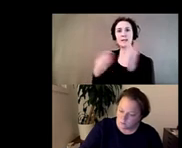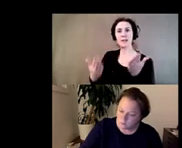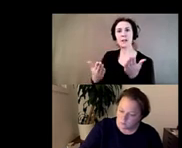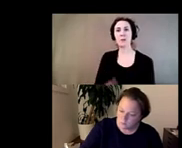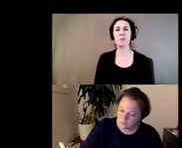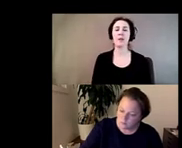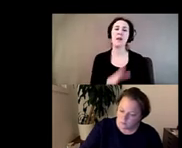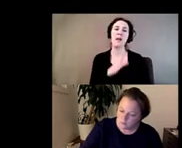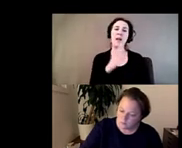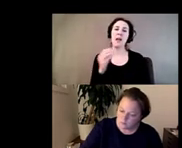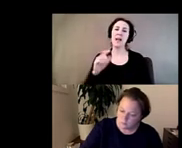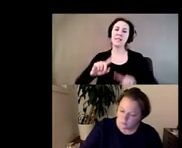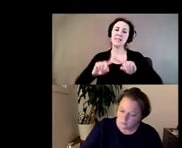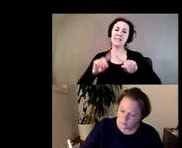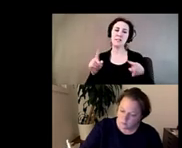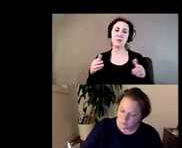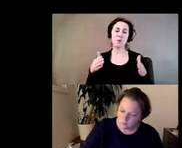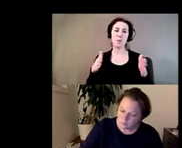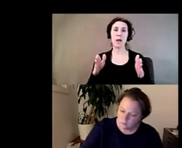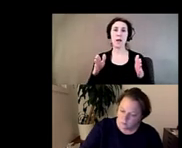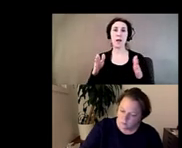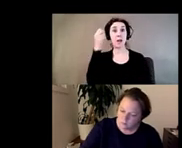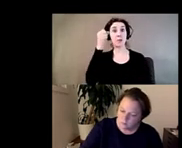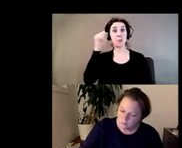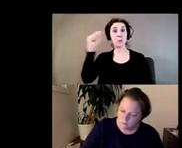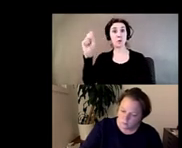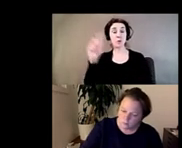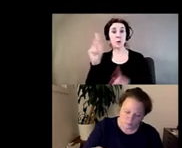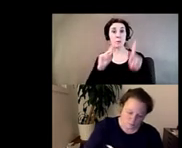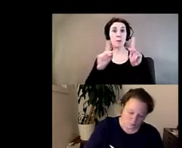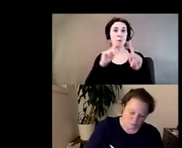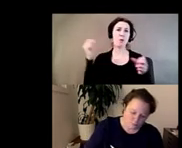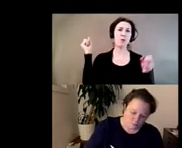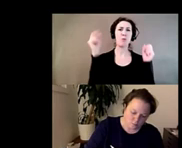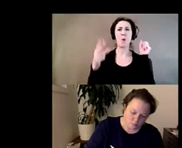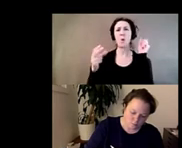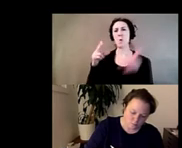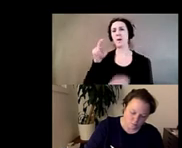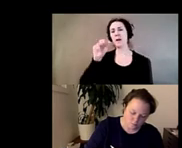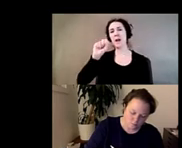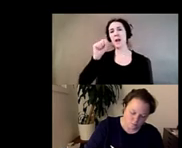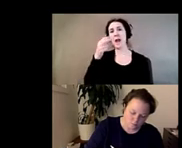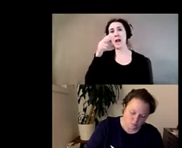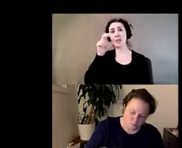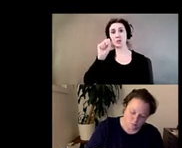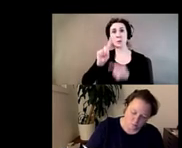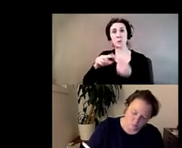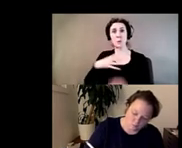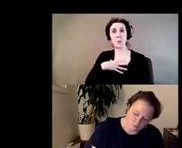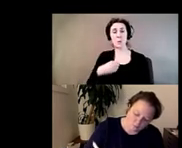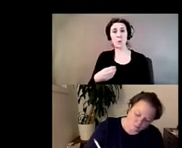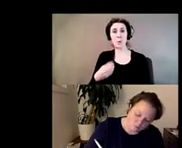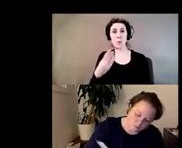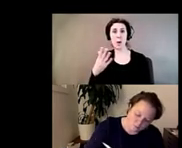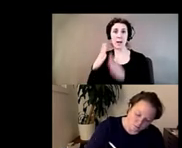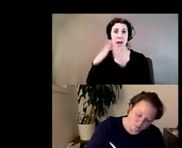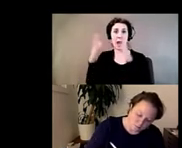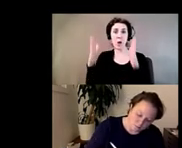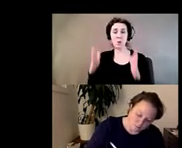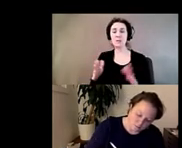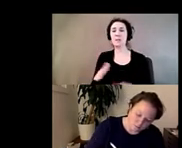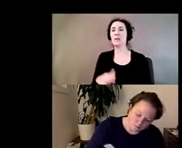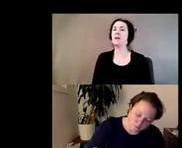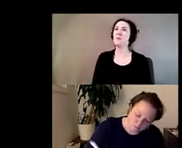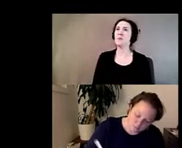way um at the protest where folks were throwing ashes um onto the white house in some ways you know i don't